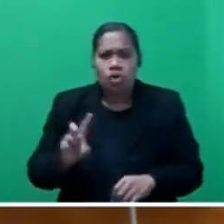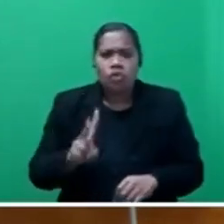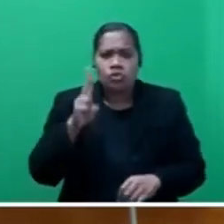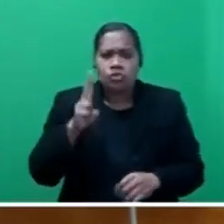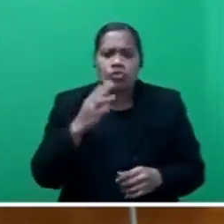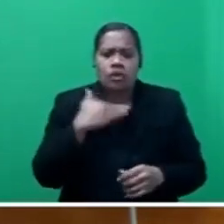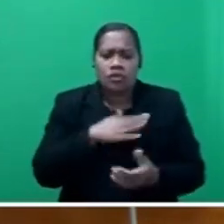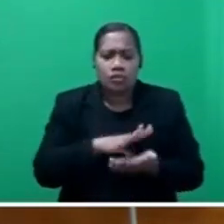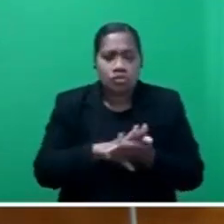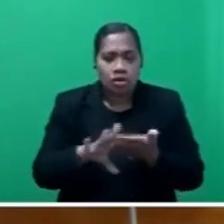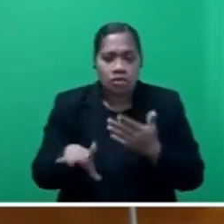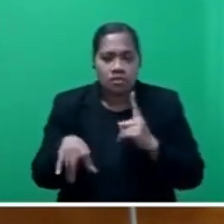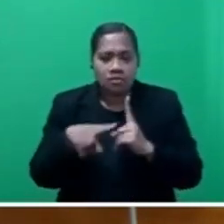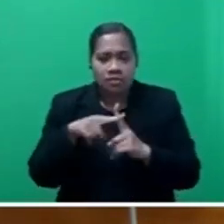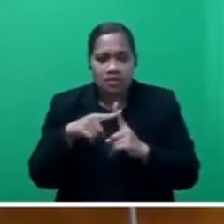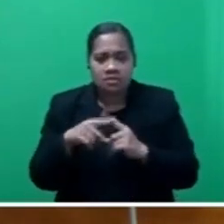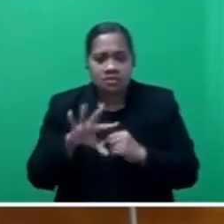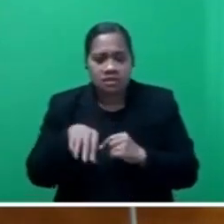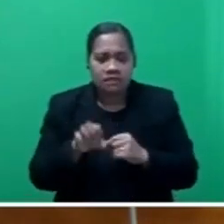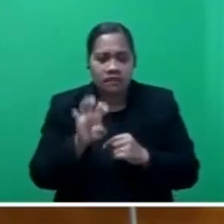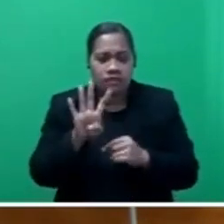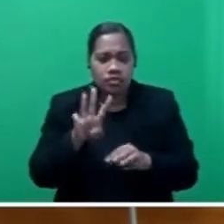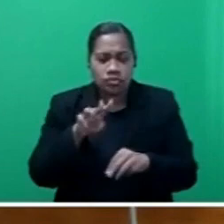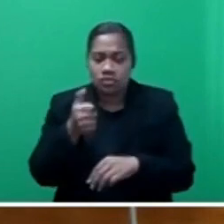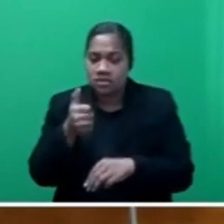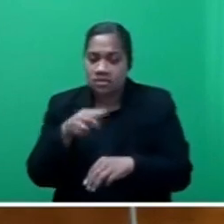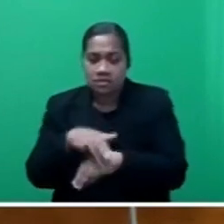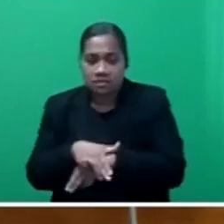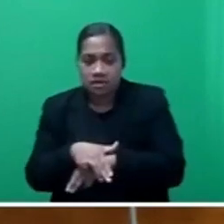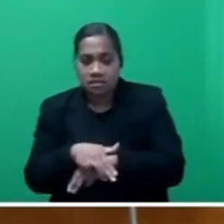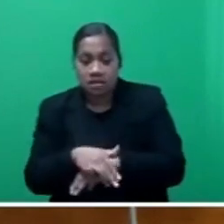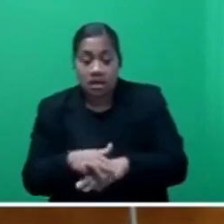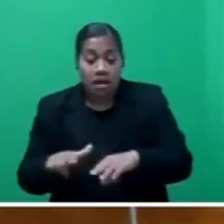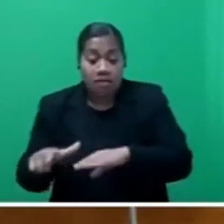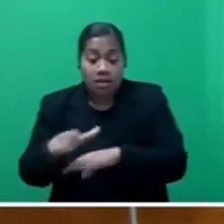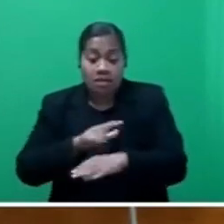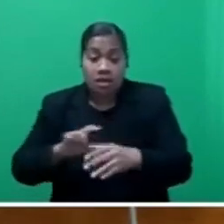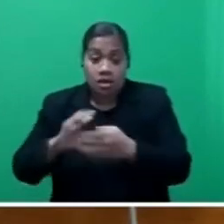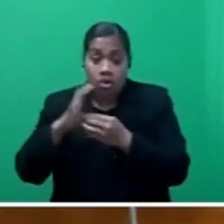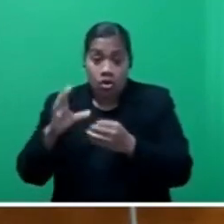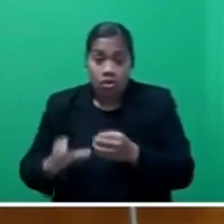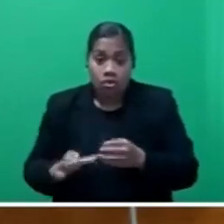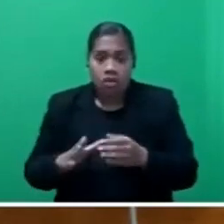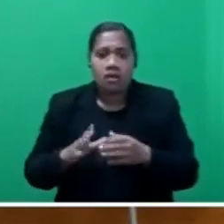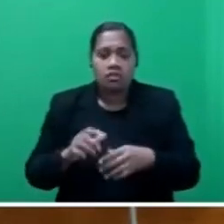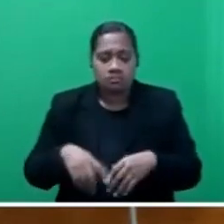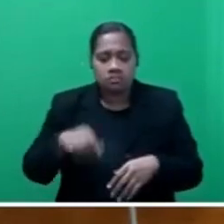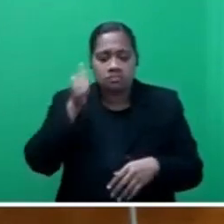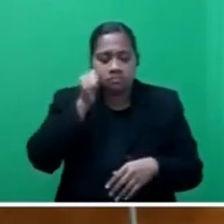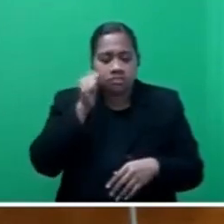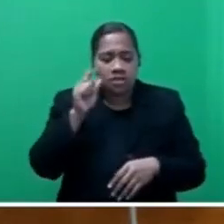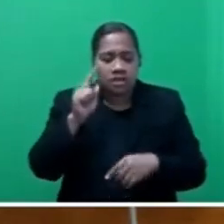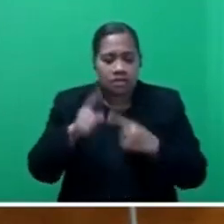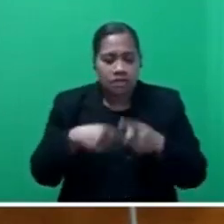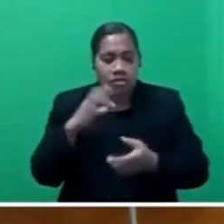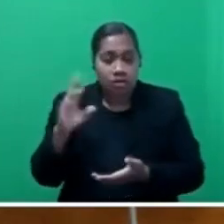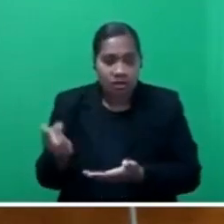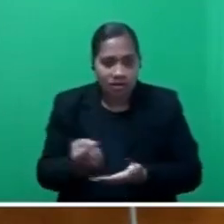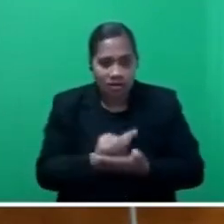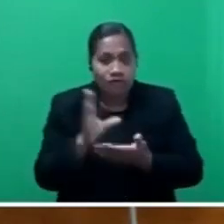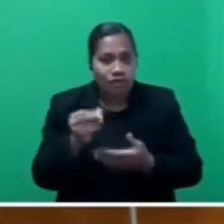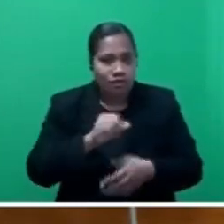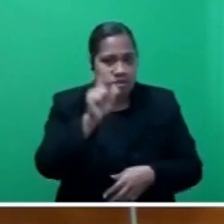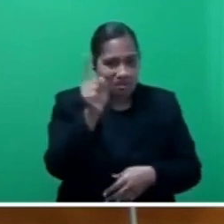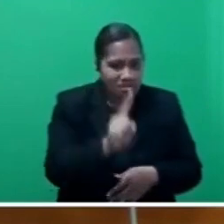every four to six months. The landowners are well aware of the revenue generated from the provision of electricity to